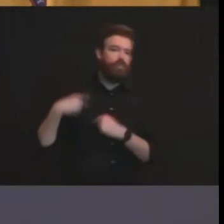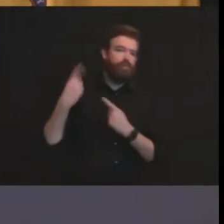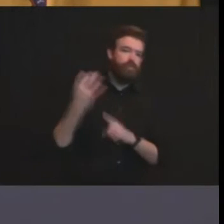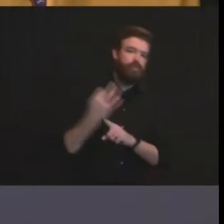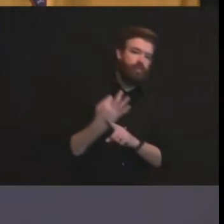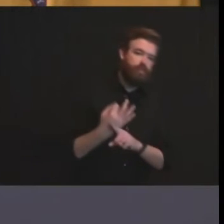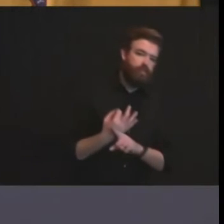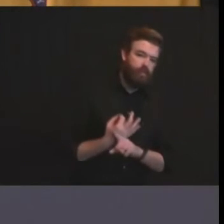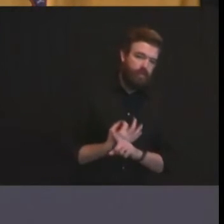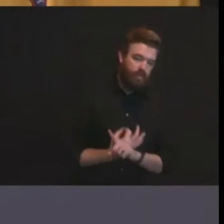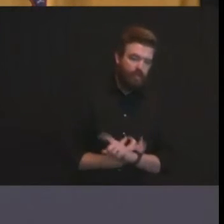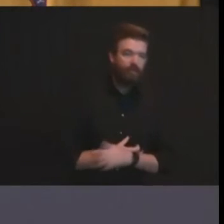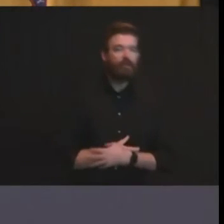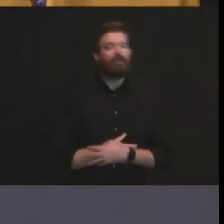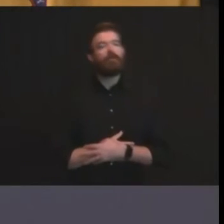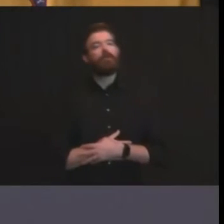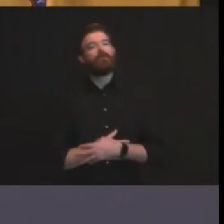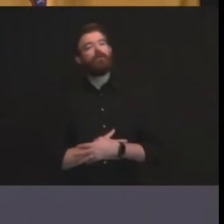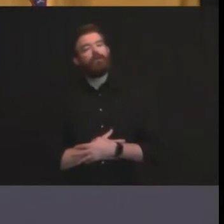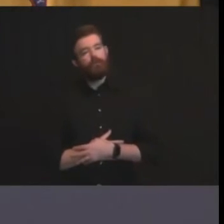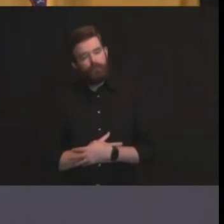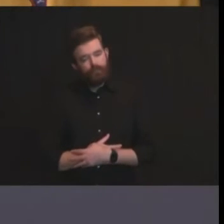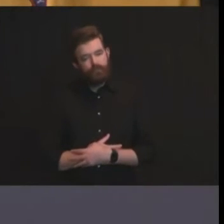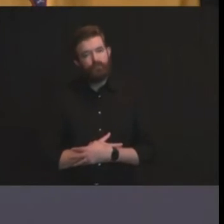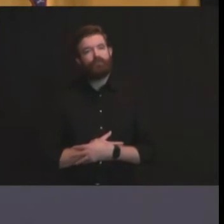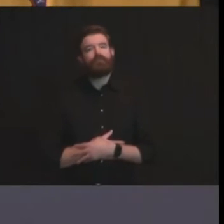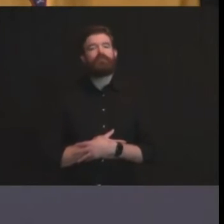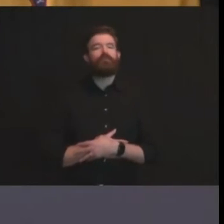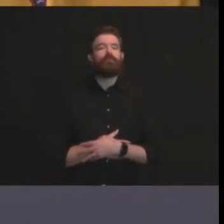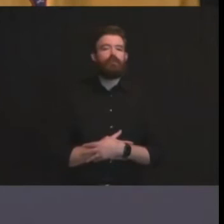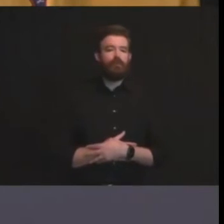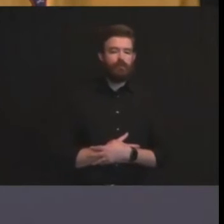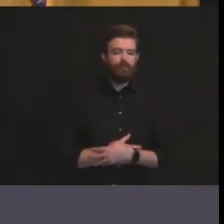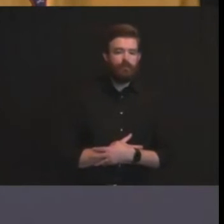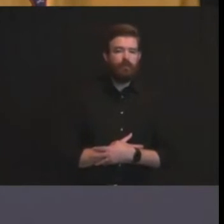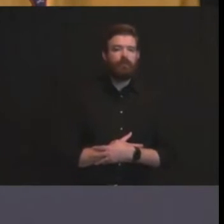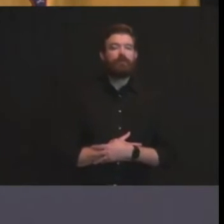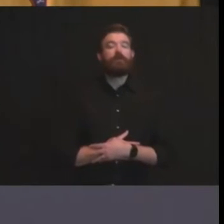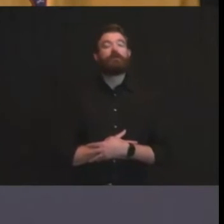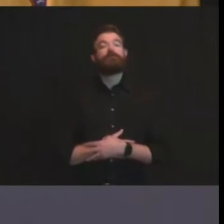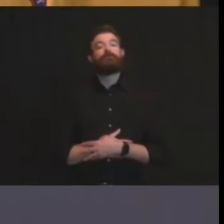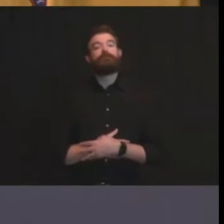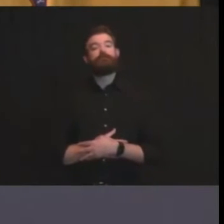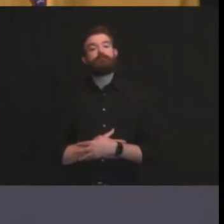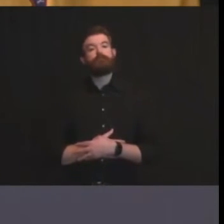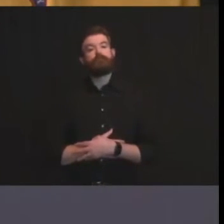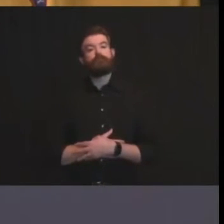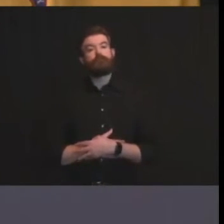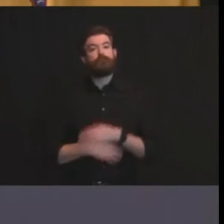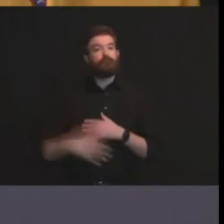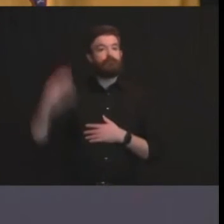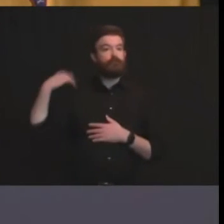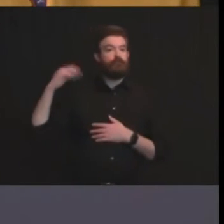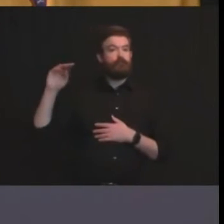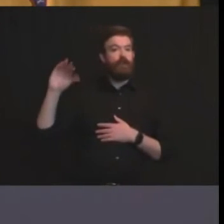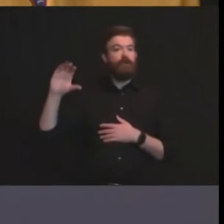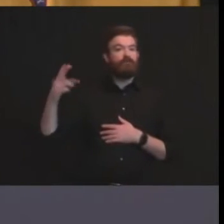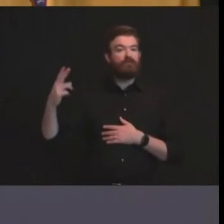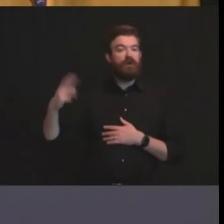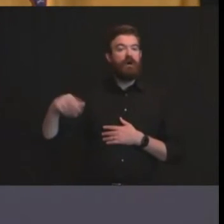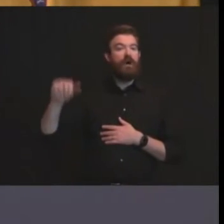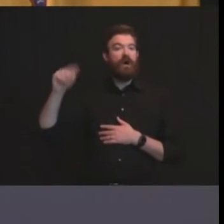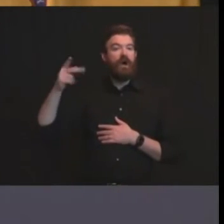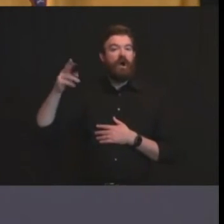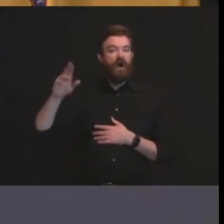overwhelmingly extraordinary actors laying it out every day and especially early in the pandemic putting their own health at risk when people were being